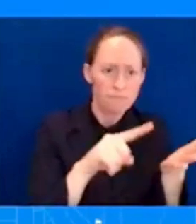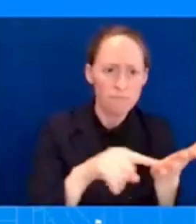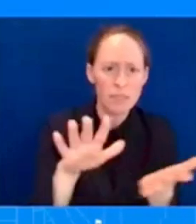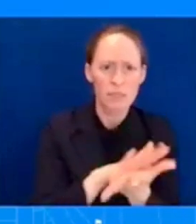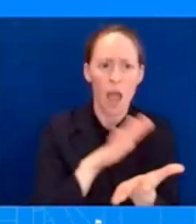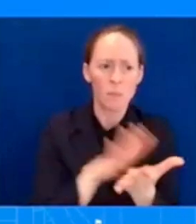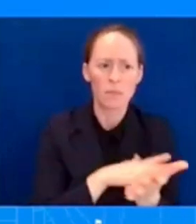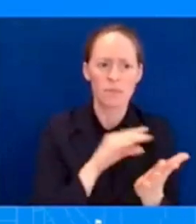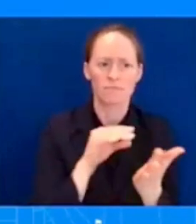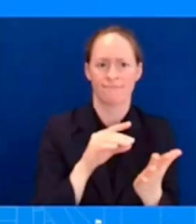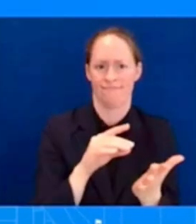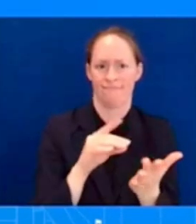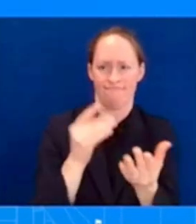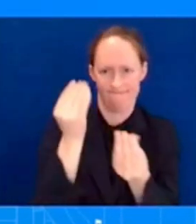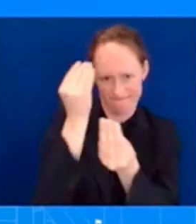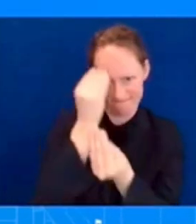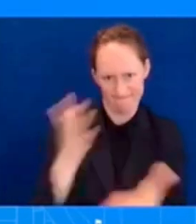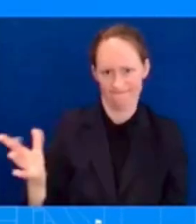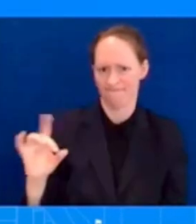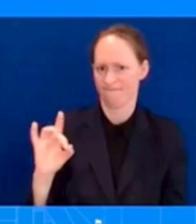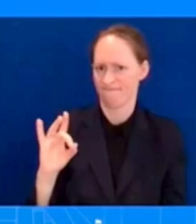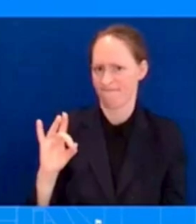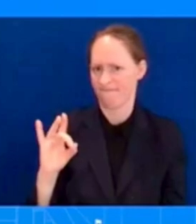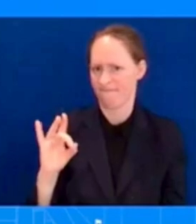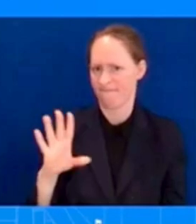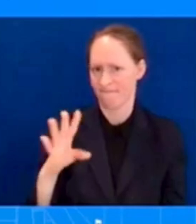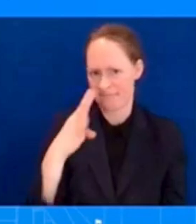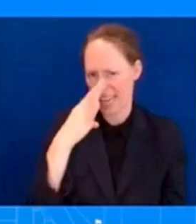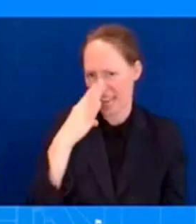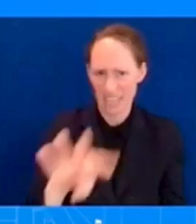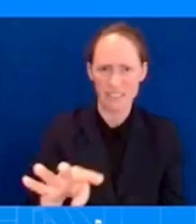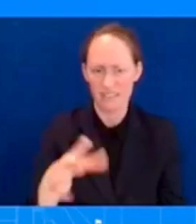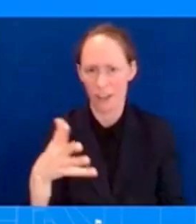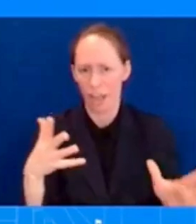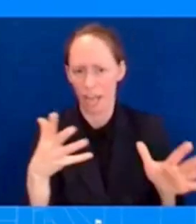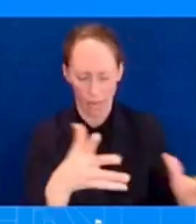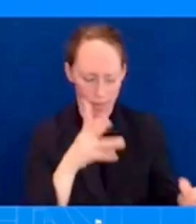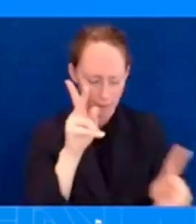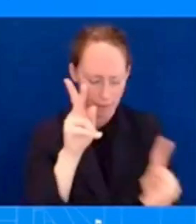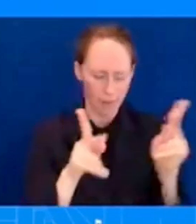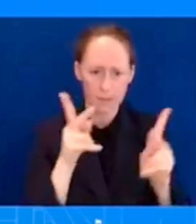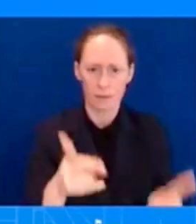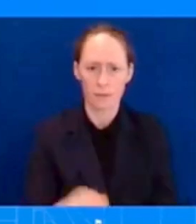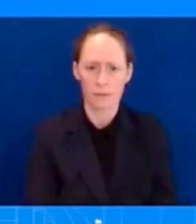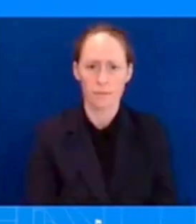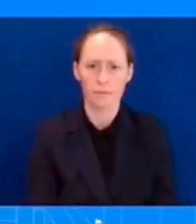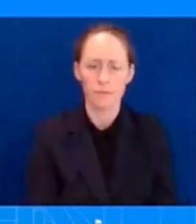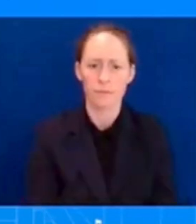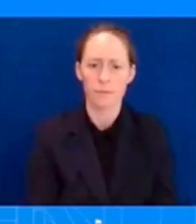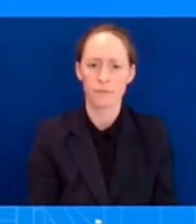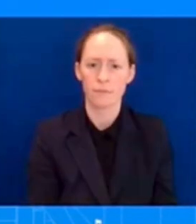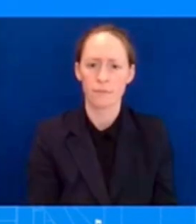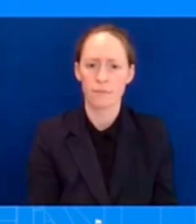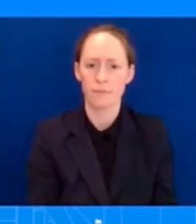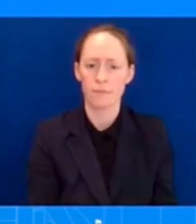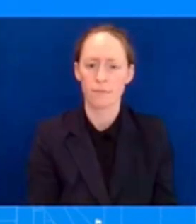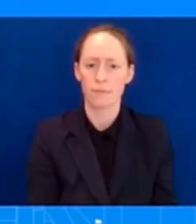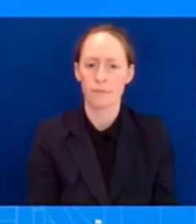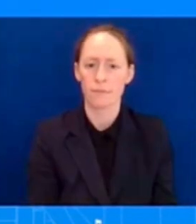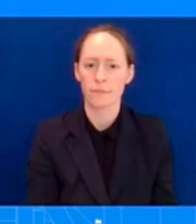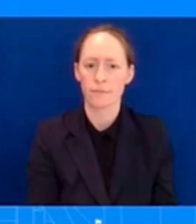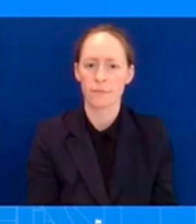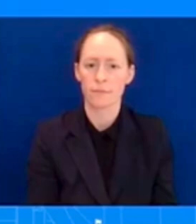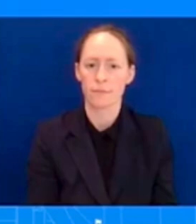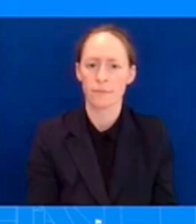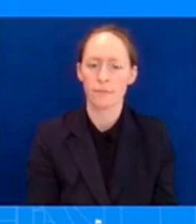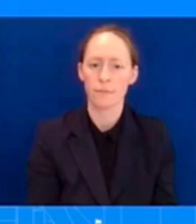during the 2020 presidential campaign, Biden committed to ending these for-profit ice detention facilities. That